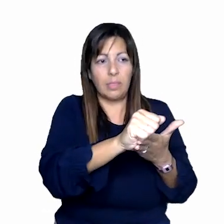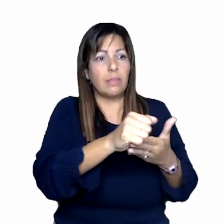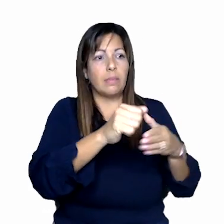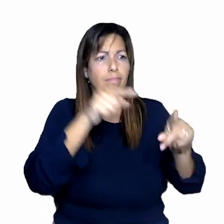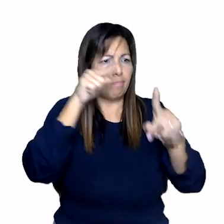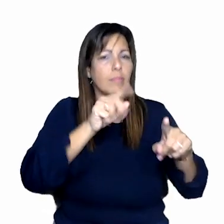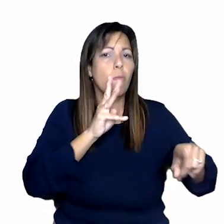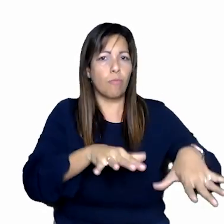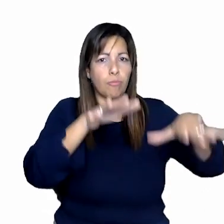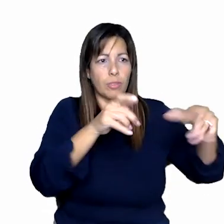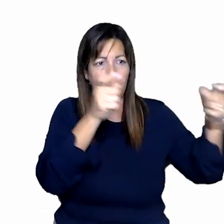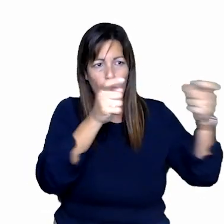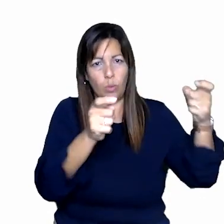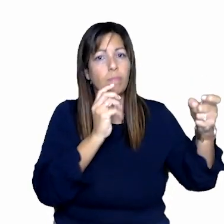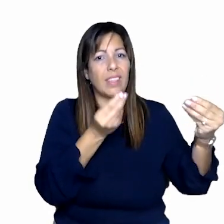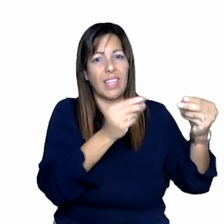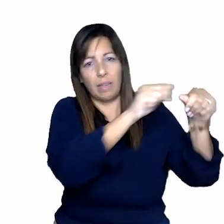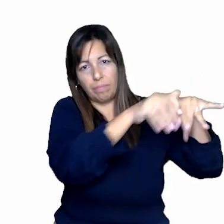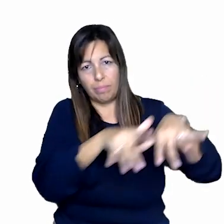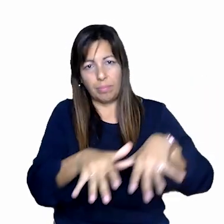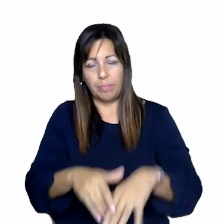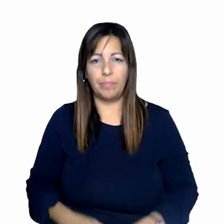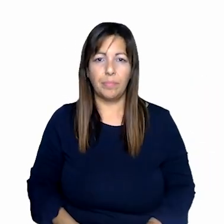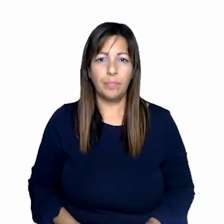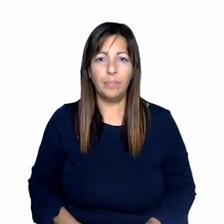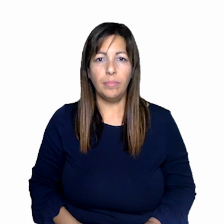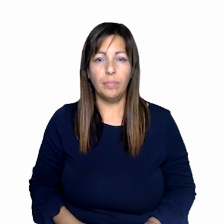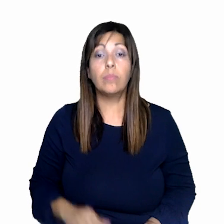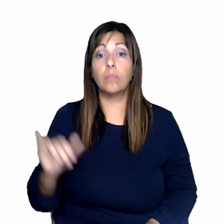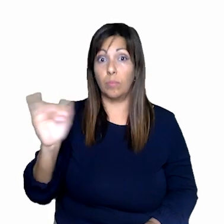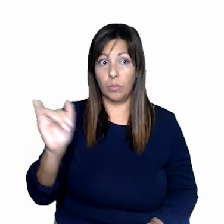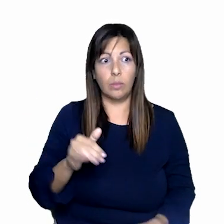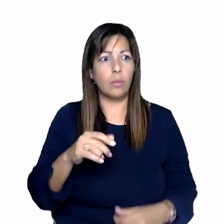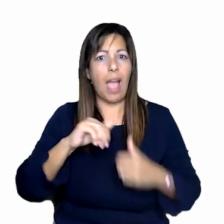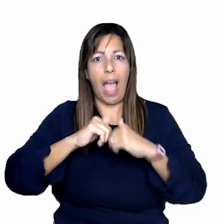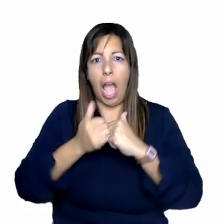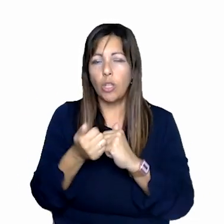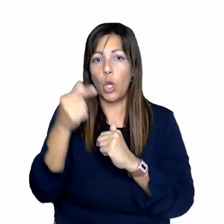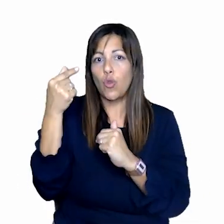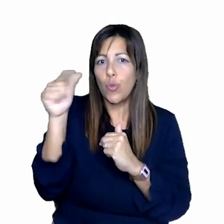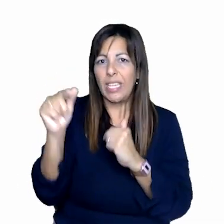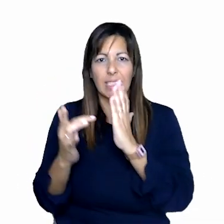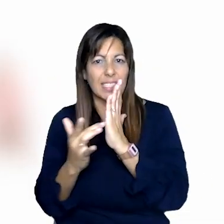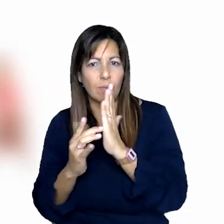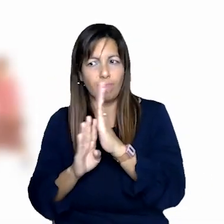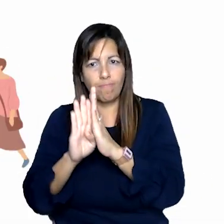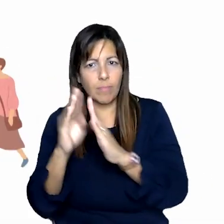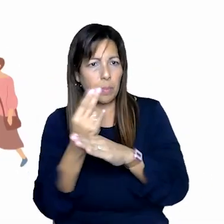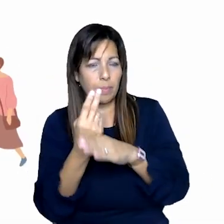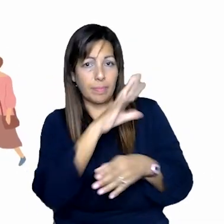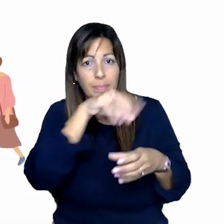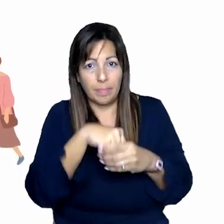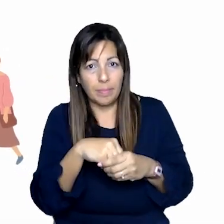landslide management and control. Low-impact development practices and green solutions will be implemented to strengthen our infrastructure